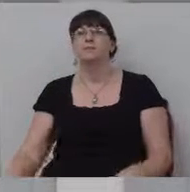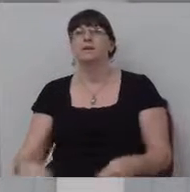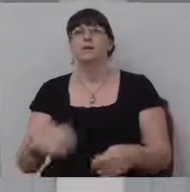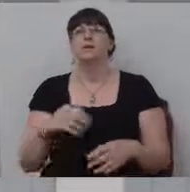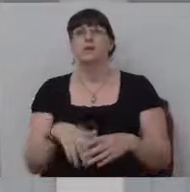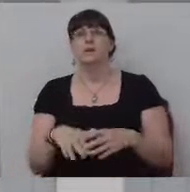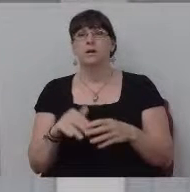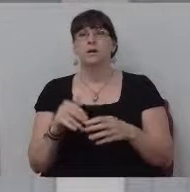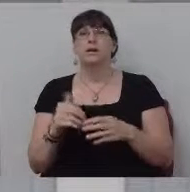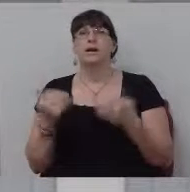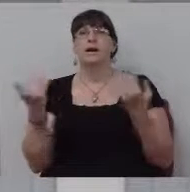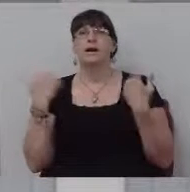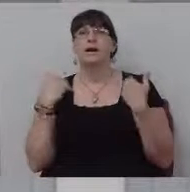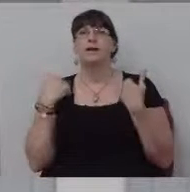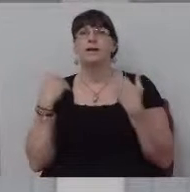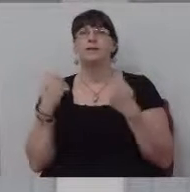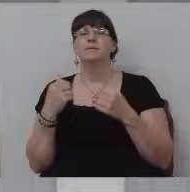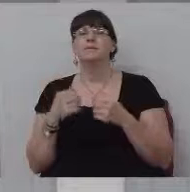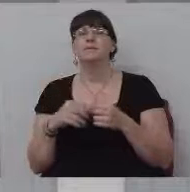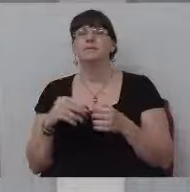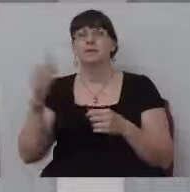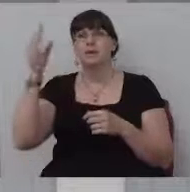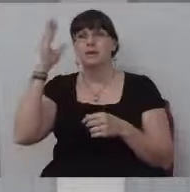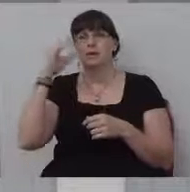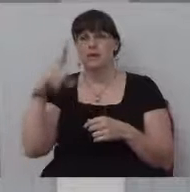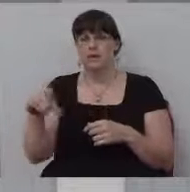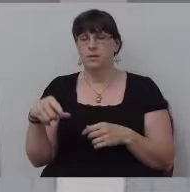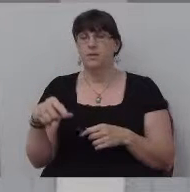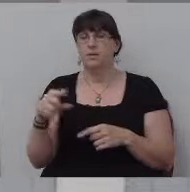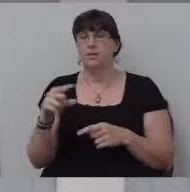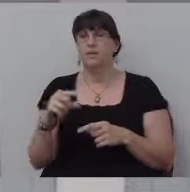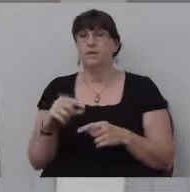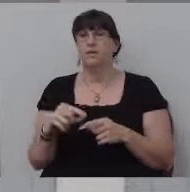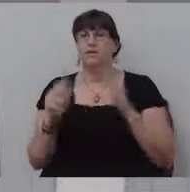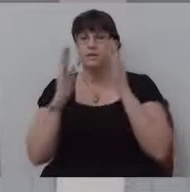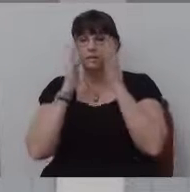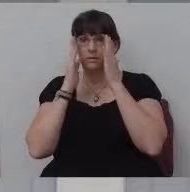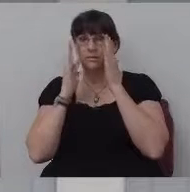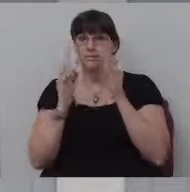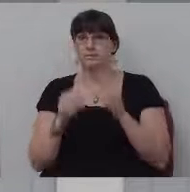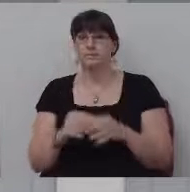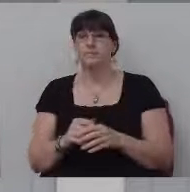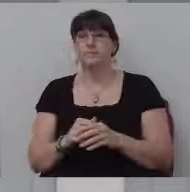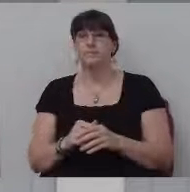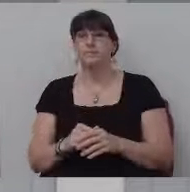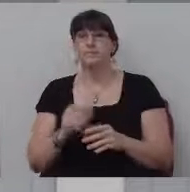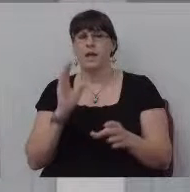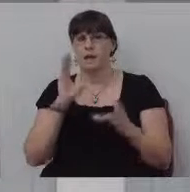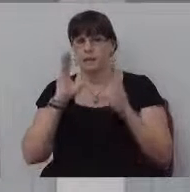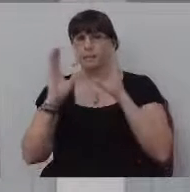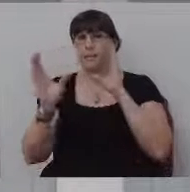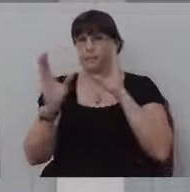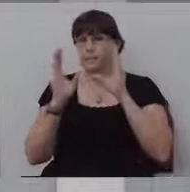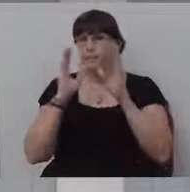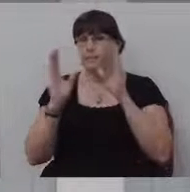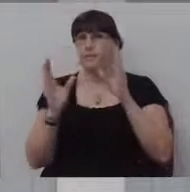conversation, because it wasn't a conversation, it was him telling me what the Bible said, and me getting mad is what it was, but we got into